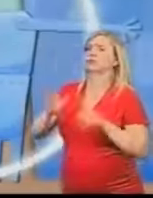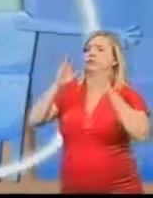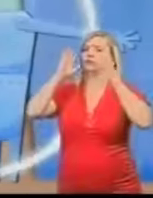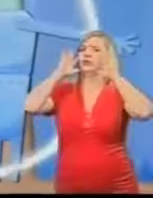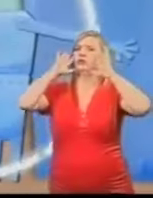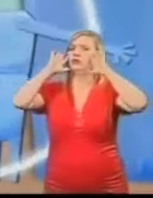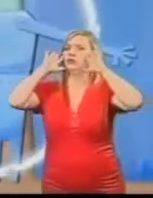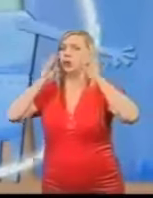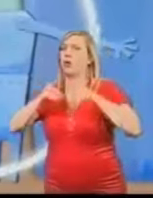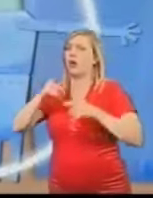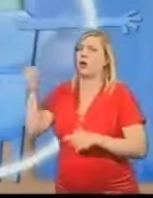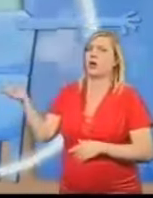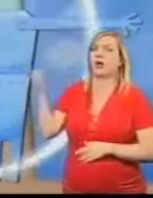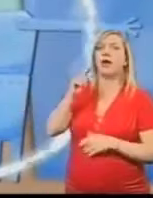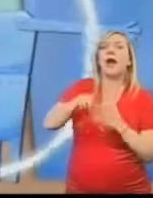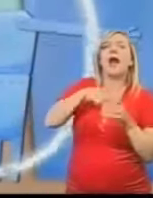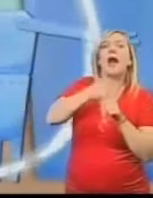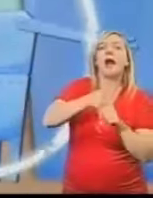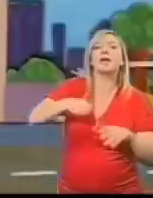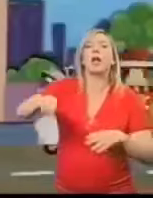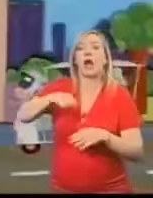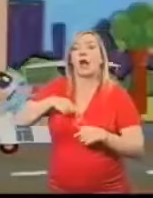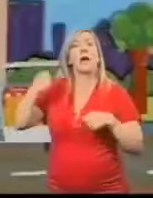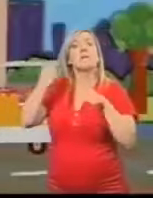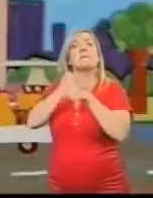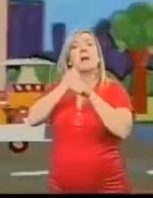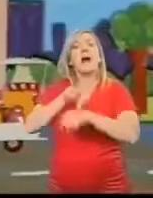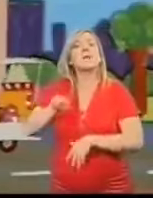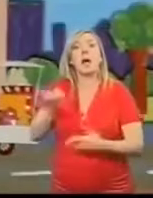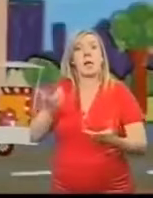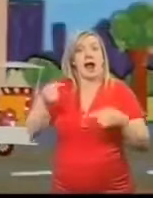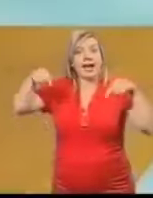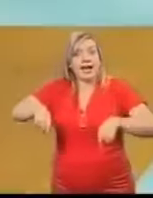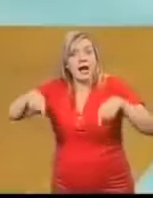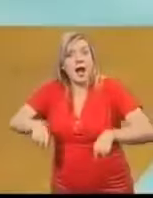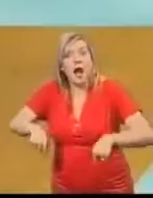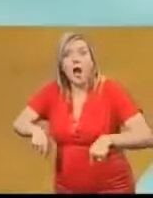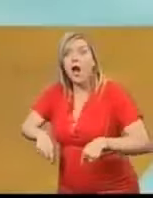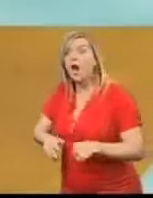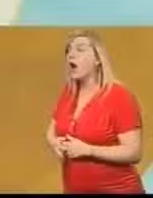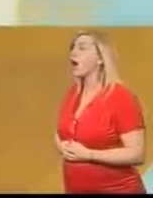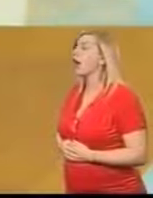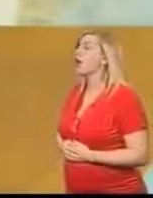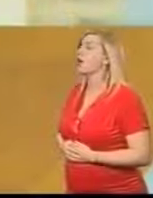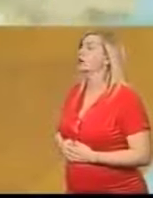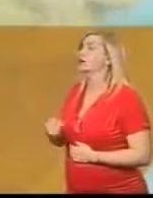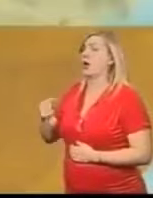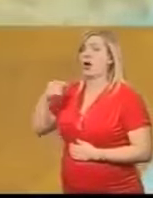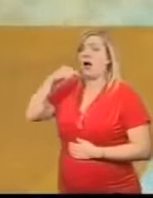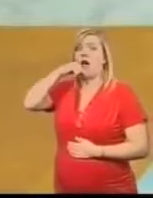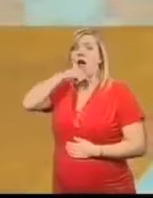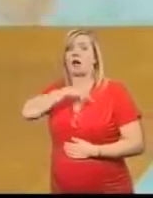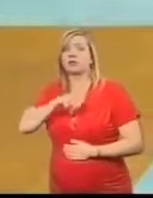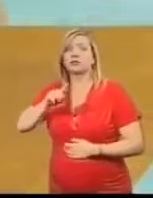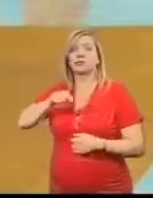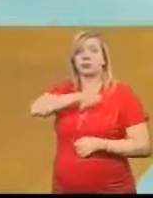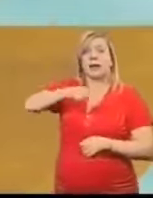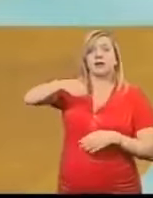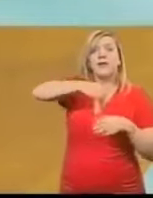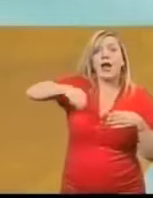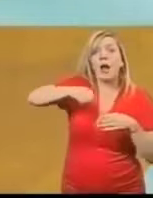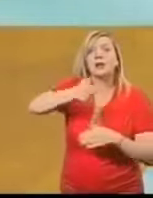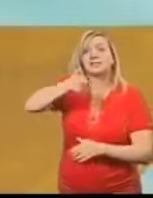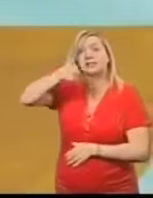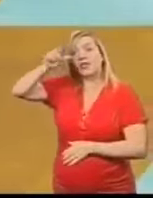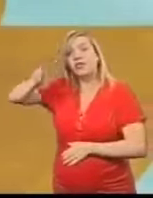eggs and flour And we'll mix the pancake here And soon A hundred giant bags of flour Six thousand extra large